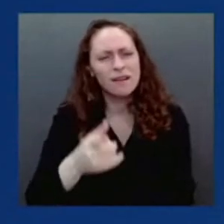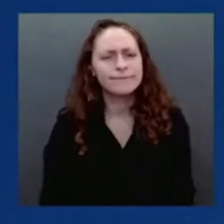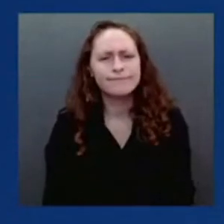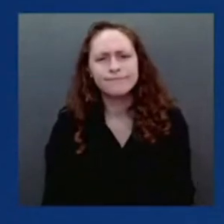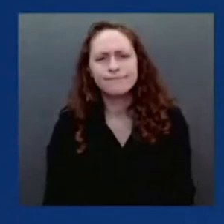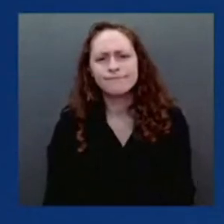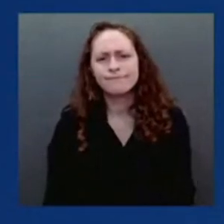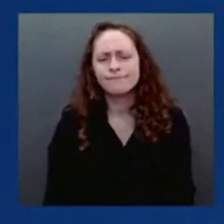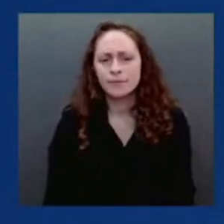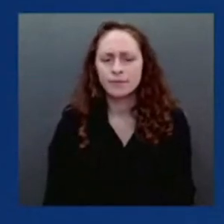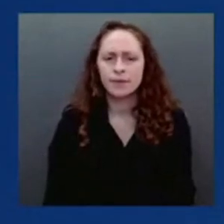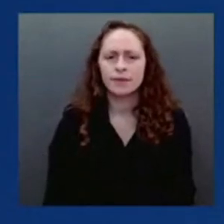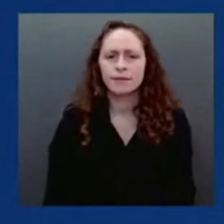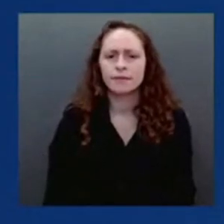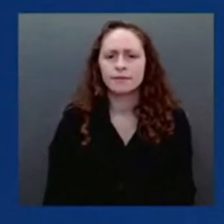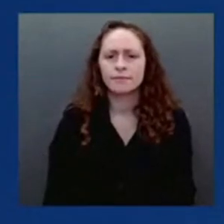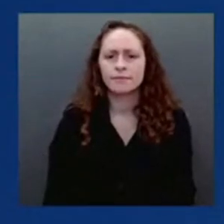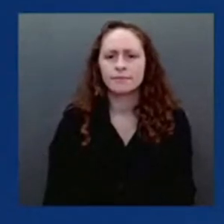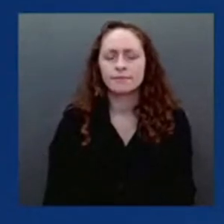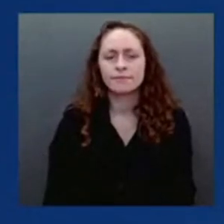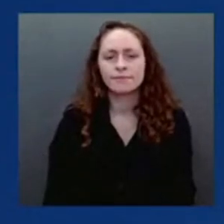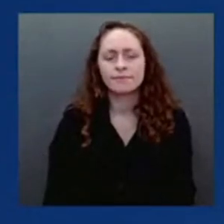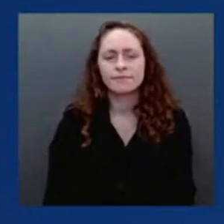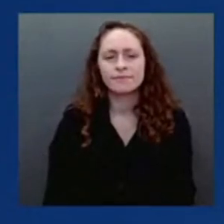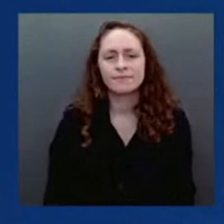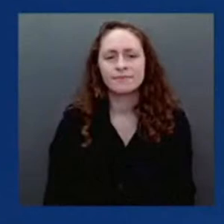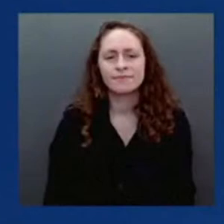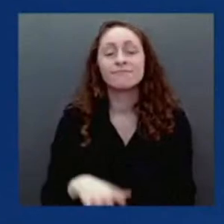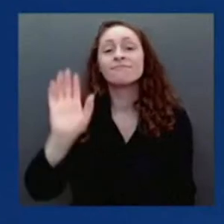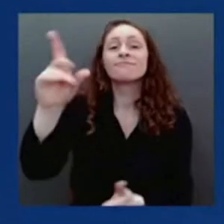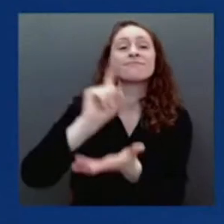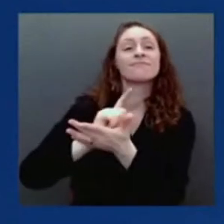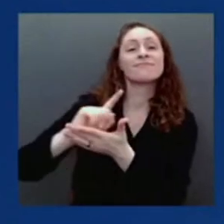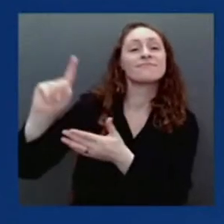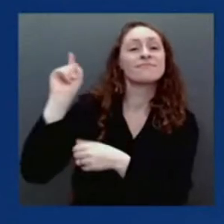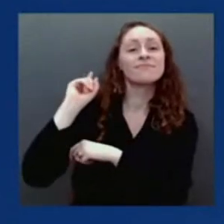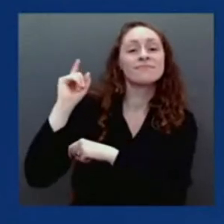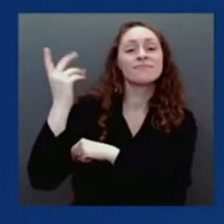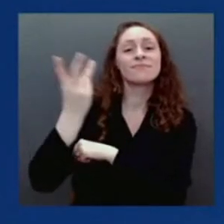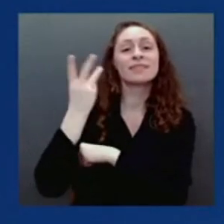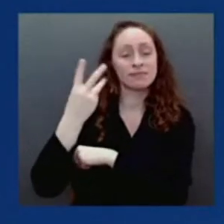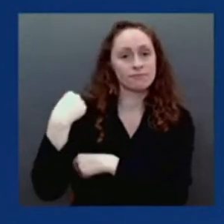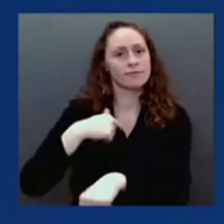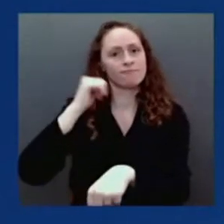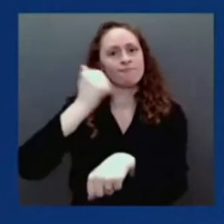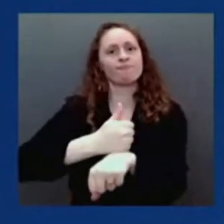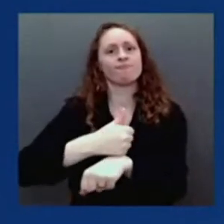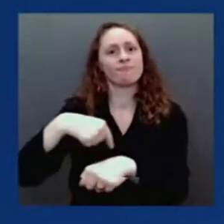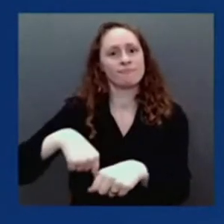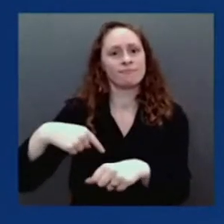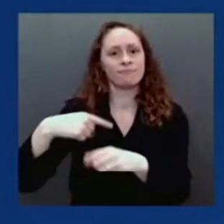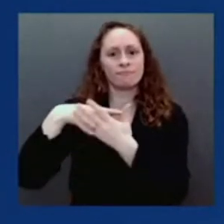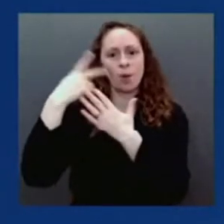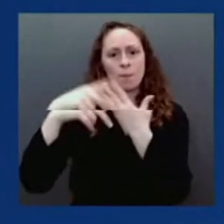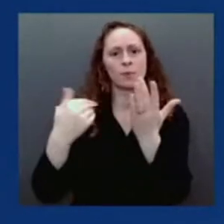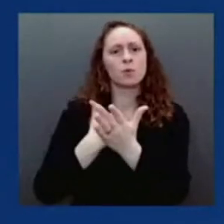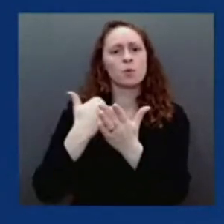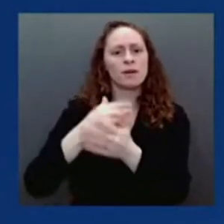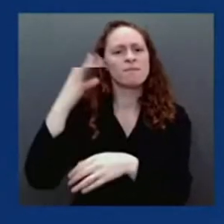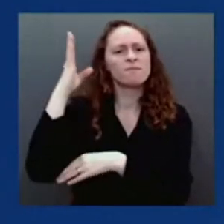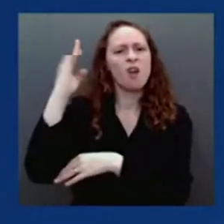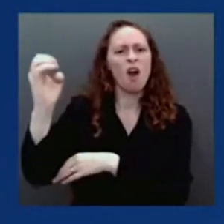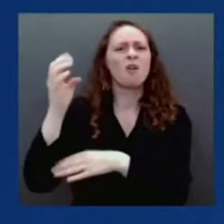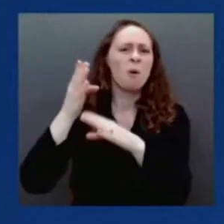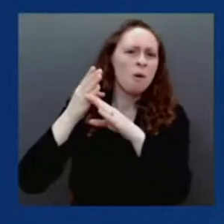we launched the program to make 400 million N95 masks available. This is the largest deployment